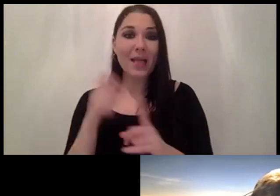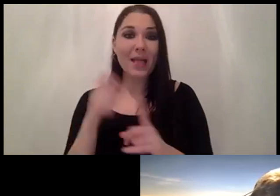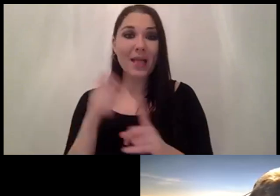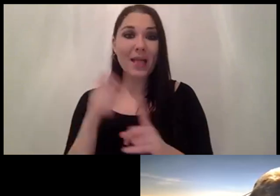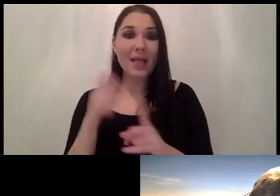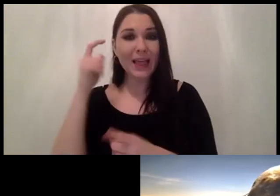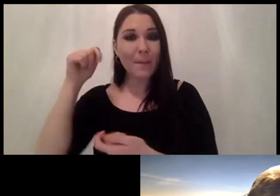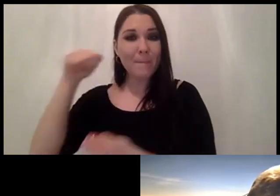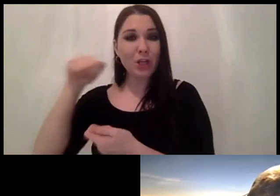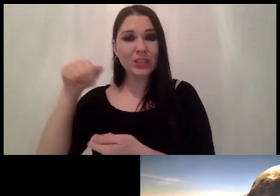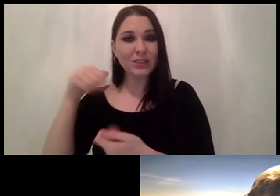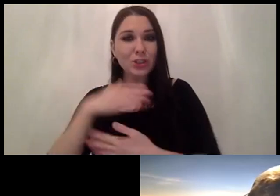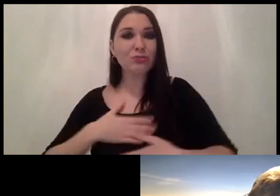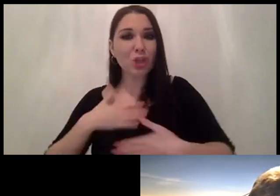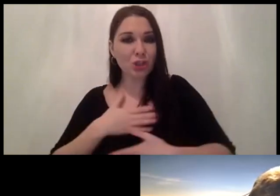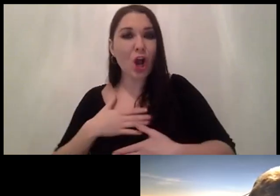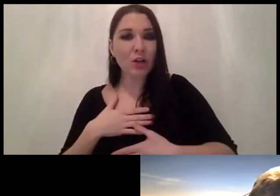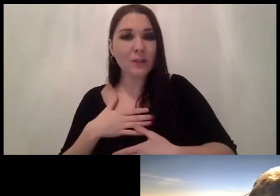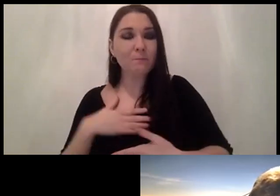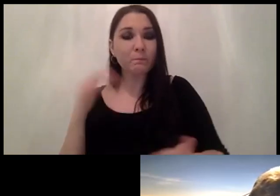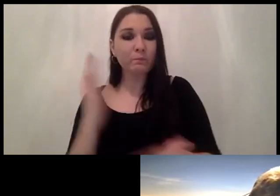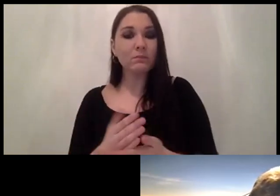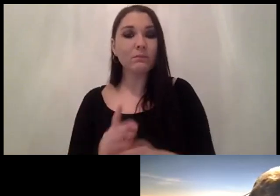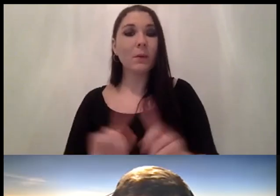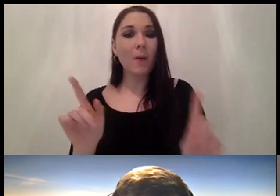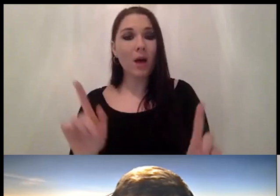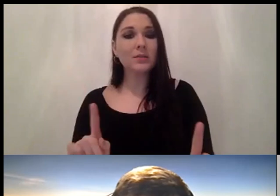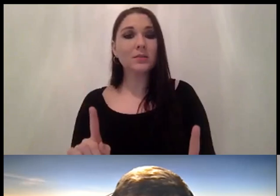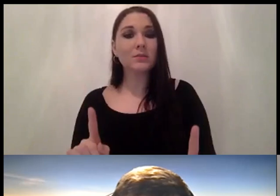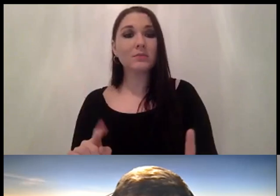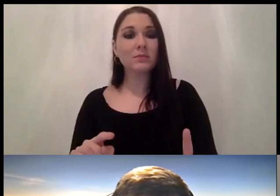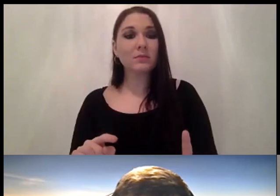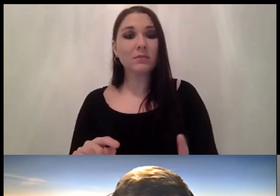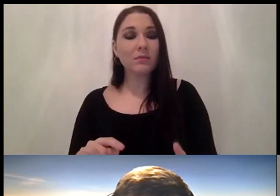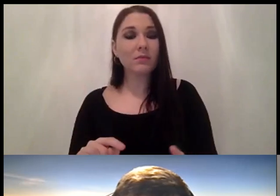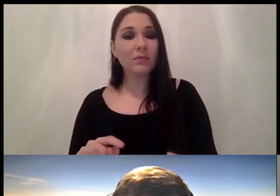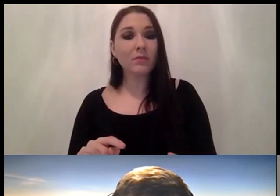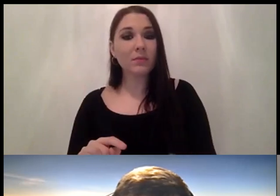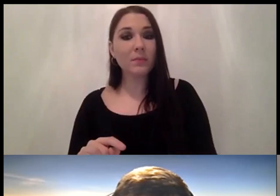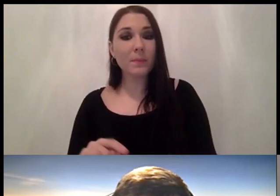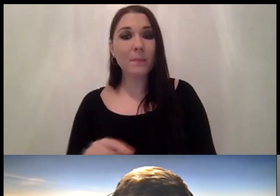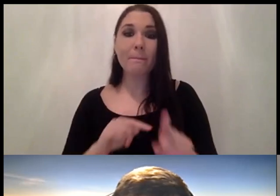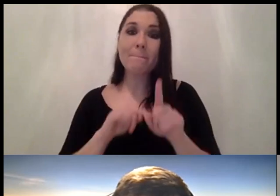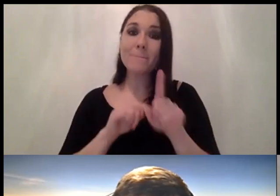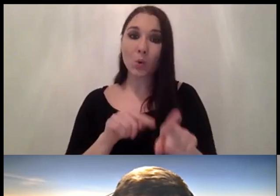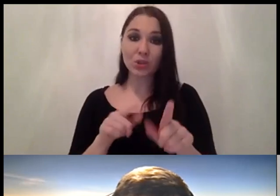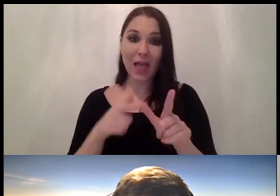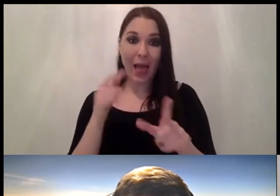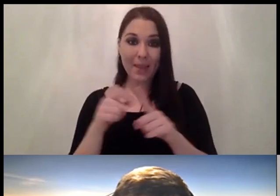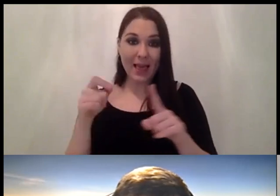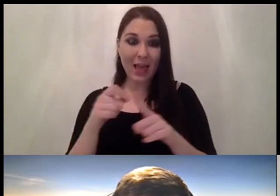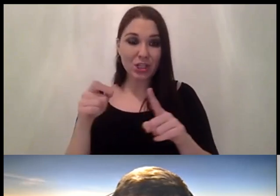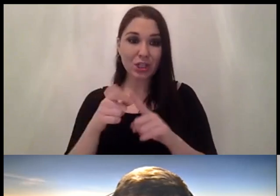definitely a concern but for uh most of the common applications requiring normal